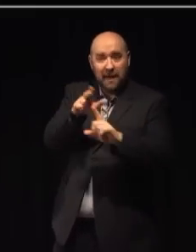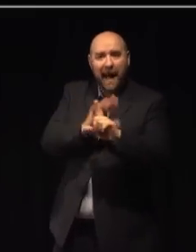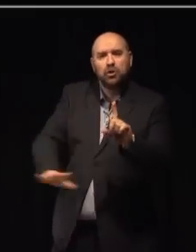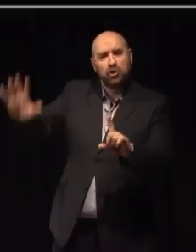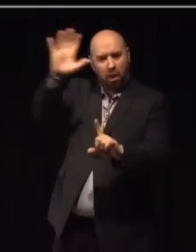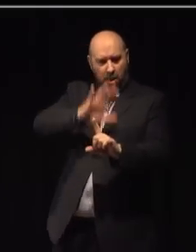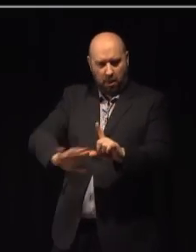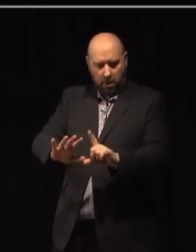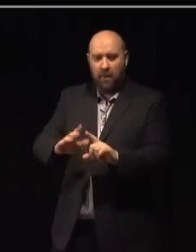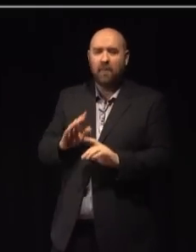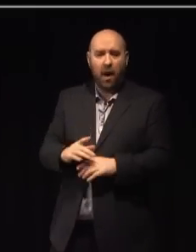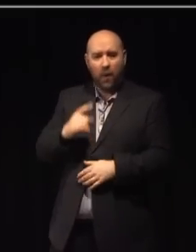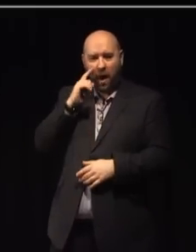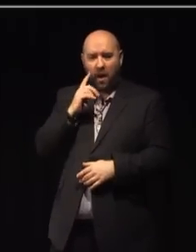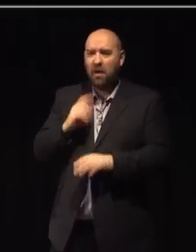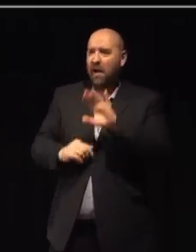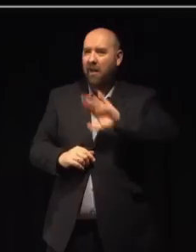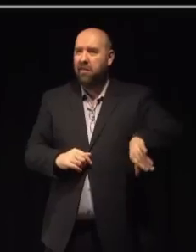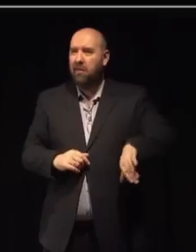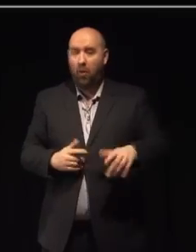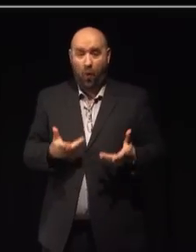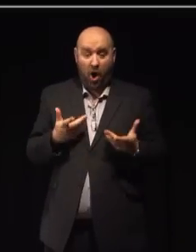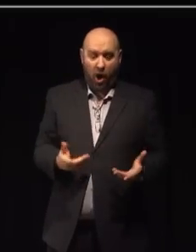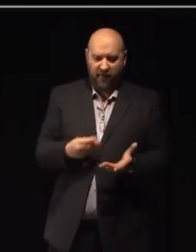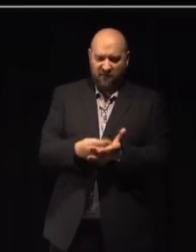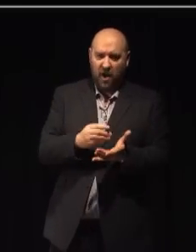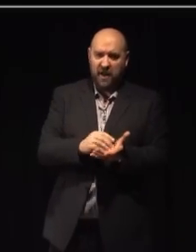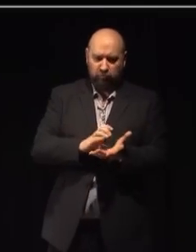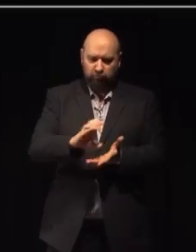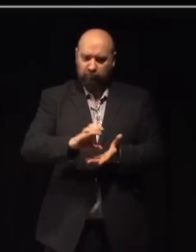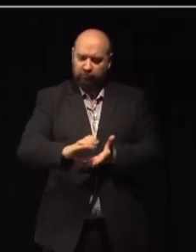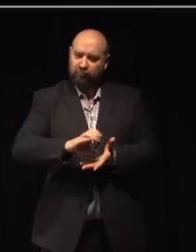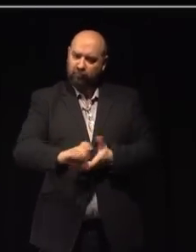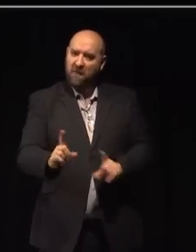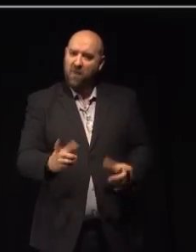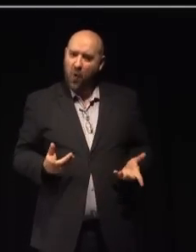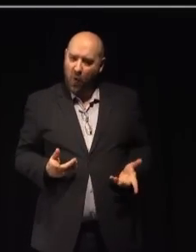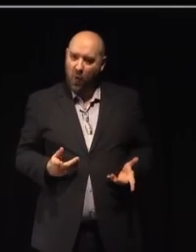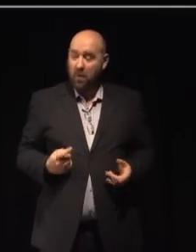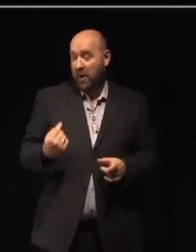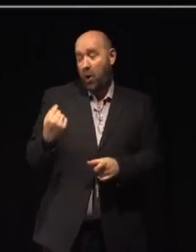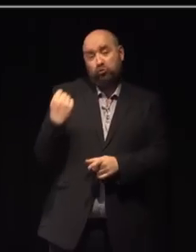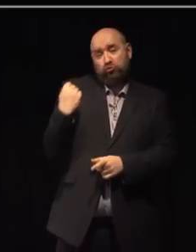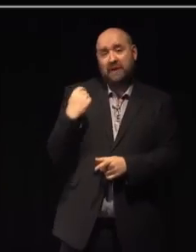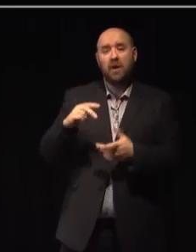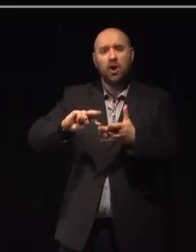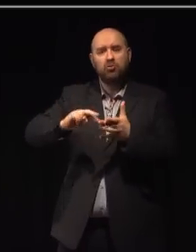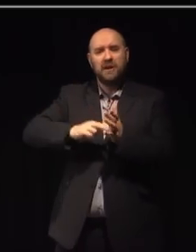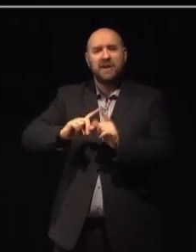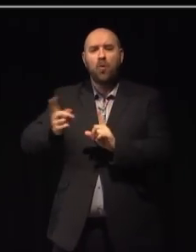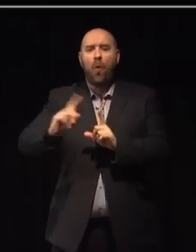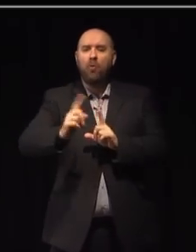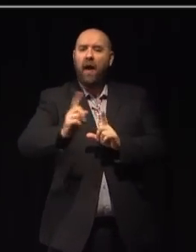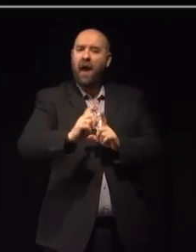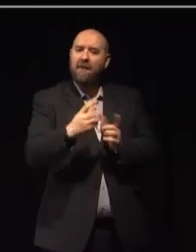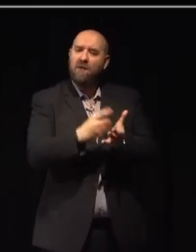But we mustn't overlook what is happening through our current funding streams. In our latest round of strategic touring funding, for example,